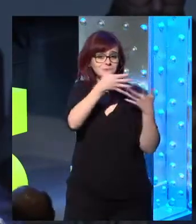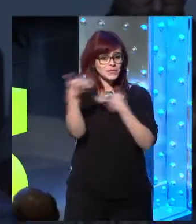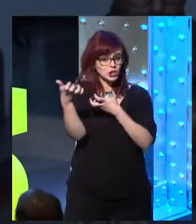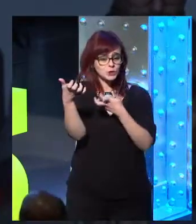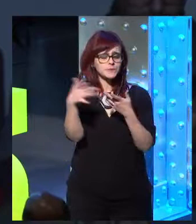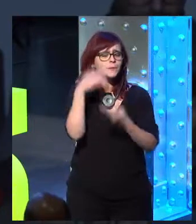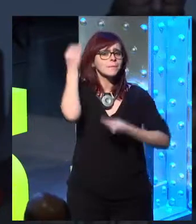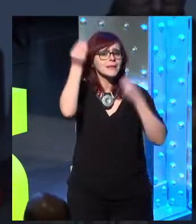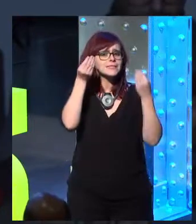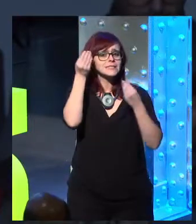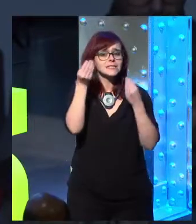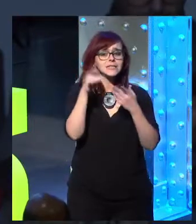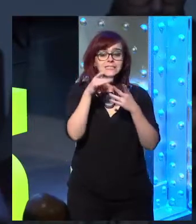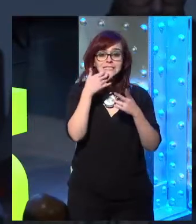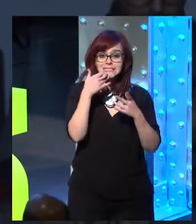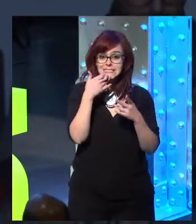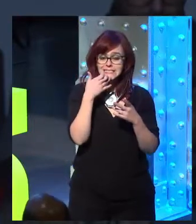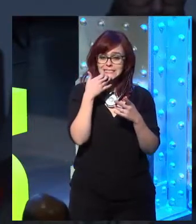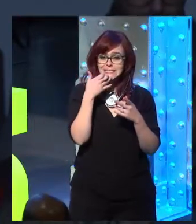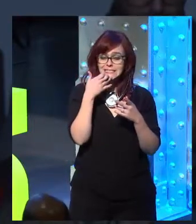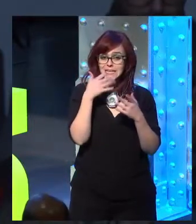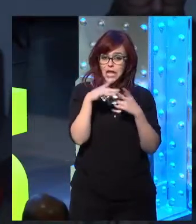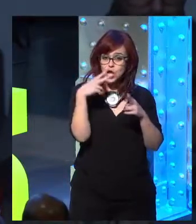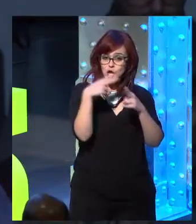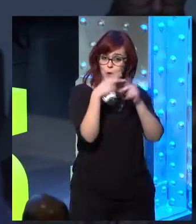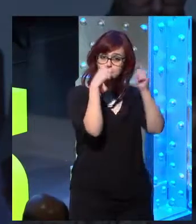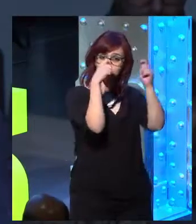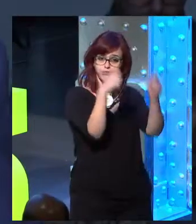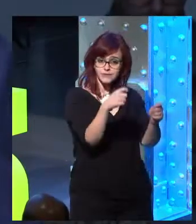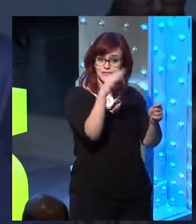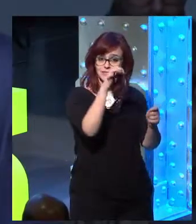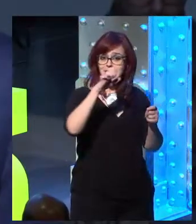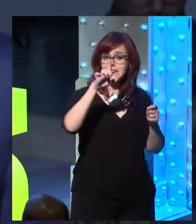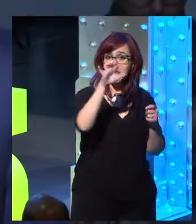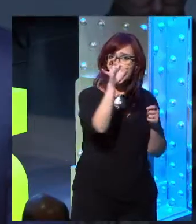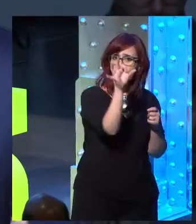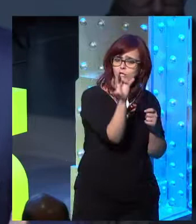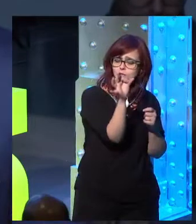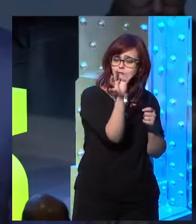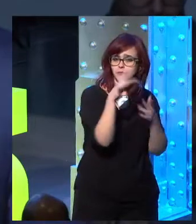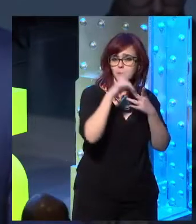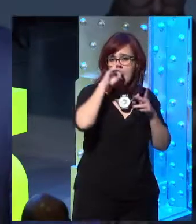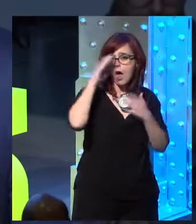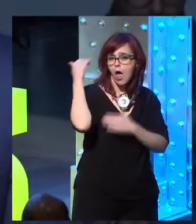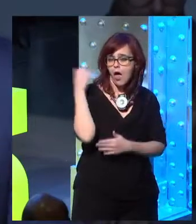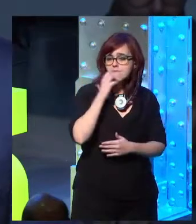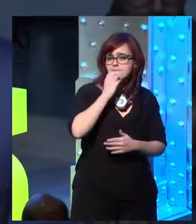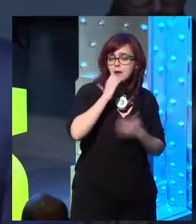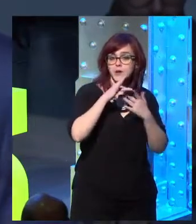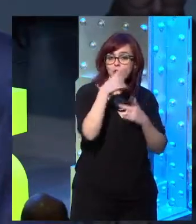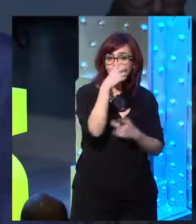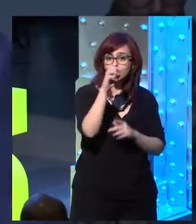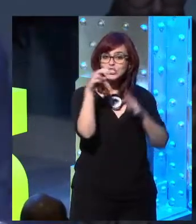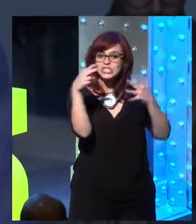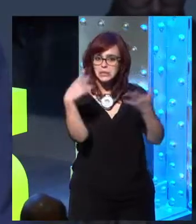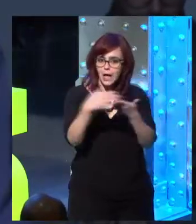expression, we should wonder if the ones that decided about the name of the magazine were